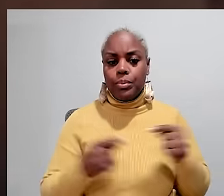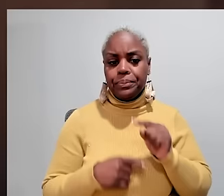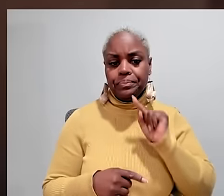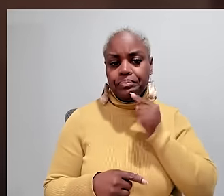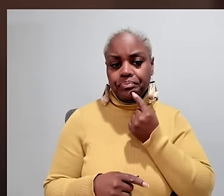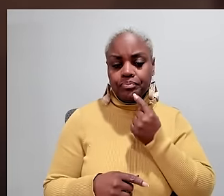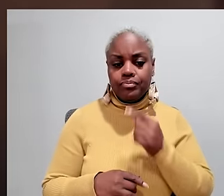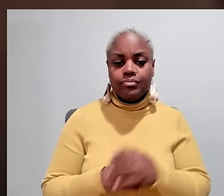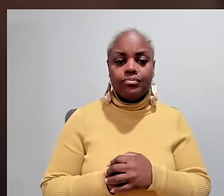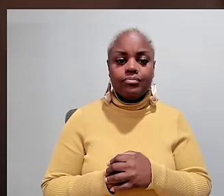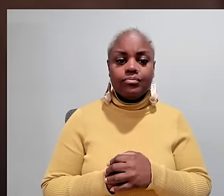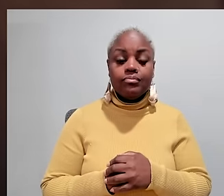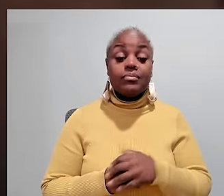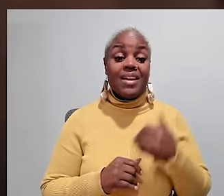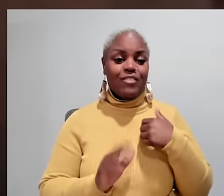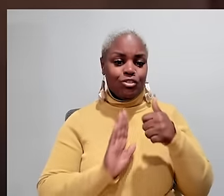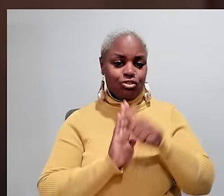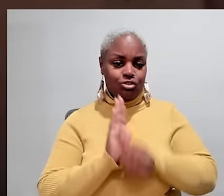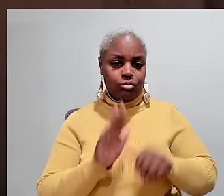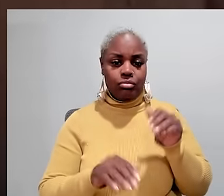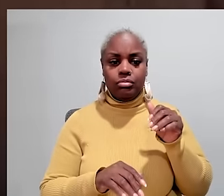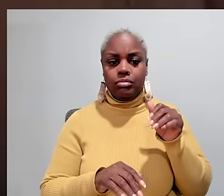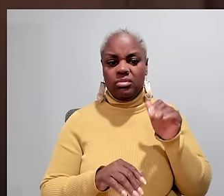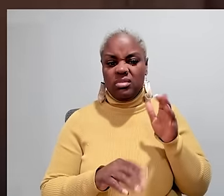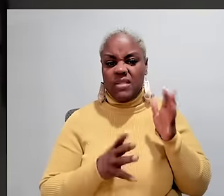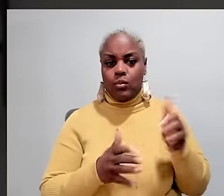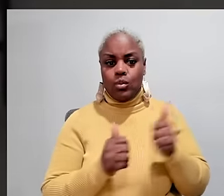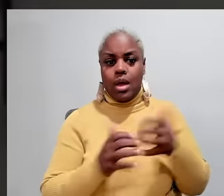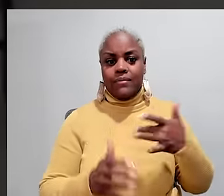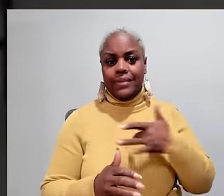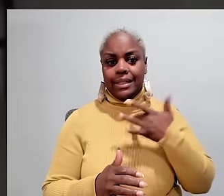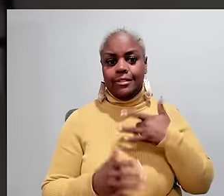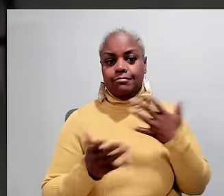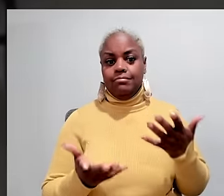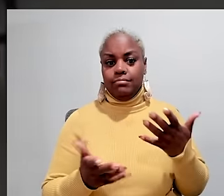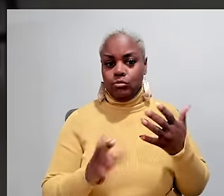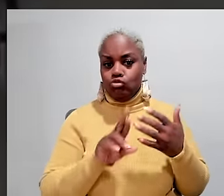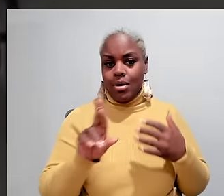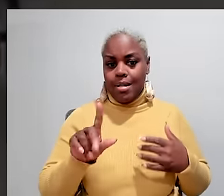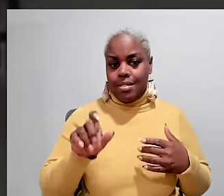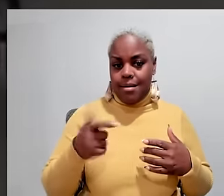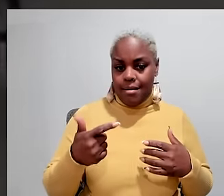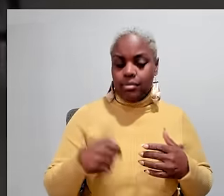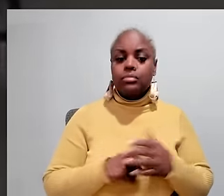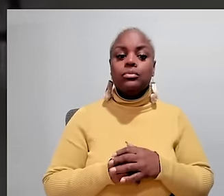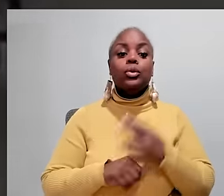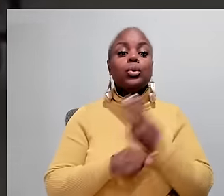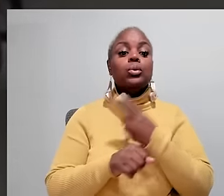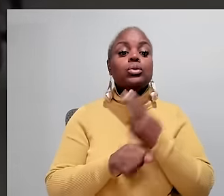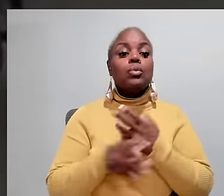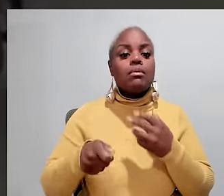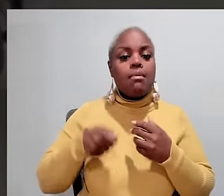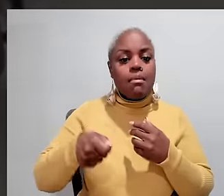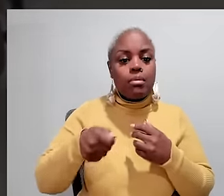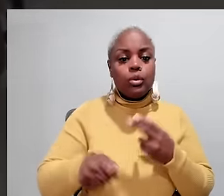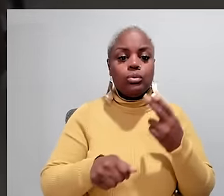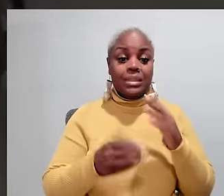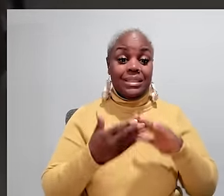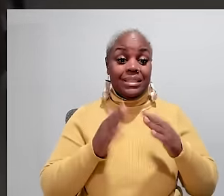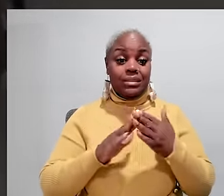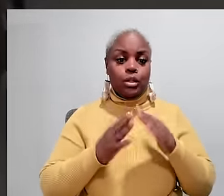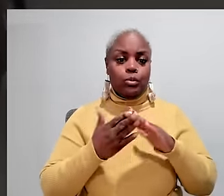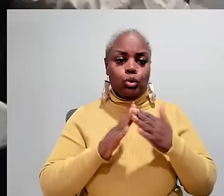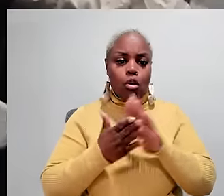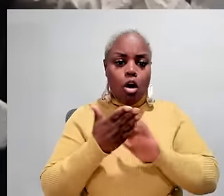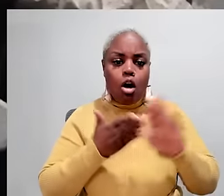diagnosed with bipolar disorder in high school and has chronic back pain after a surgery left him without feeling in his